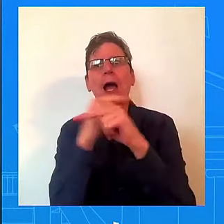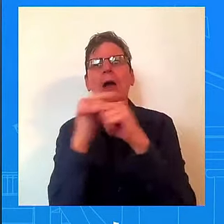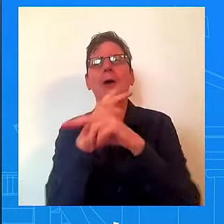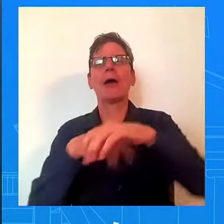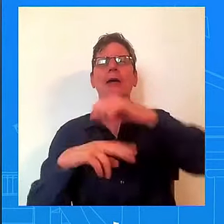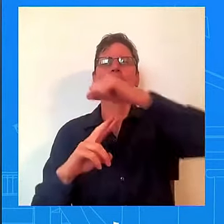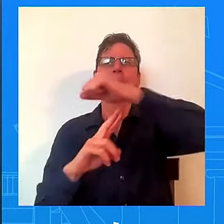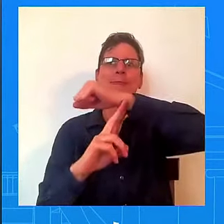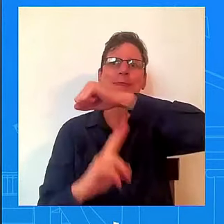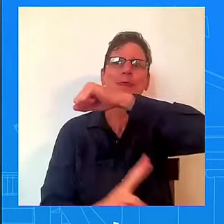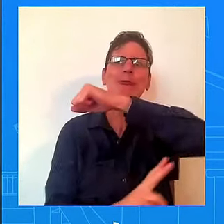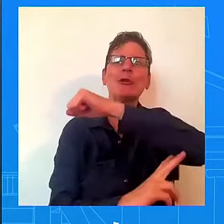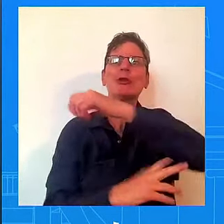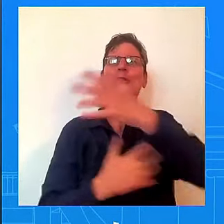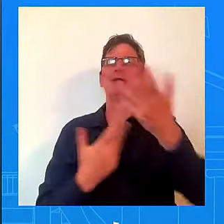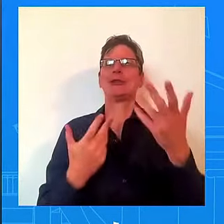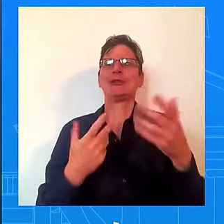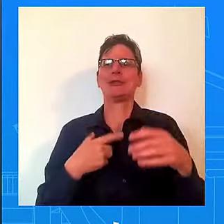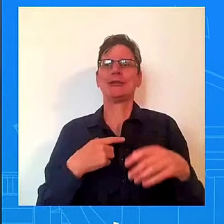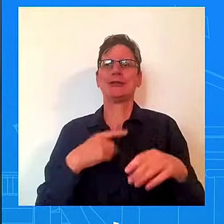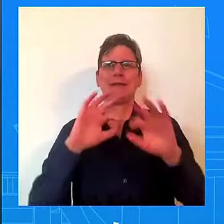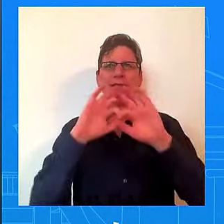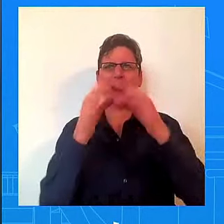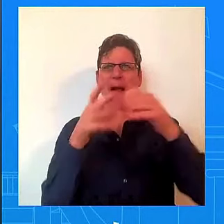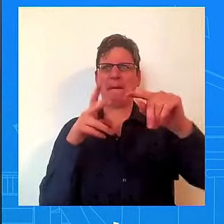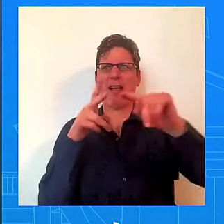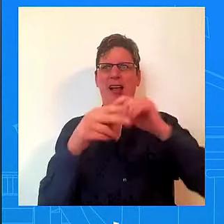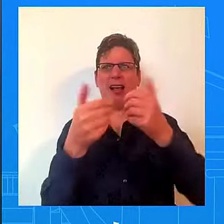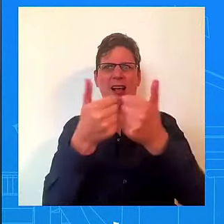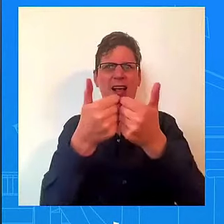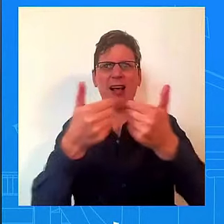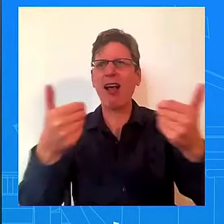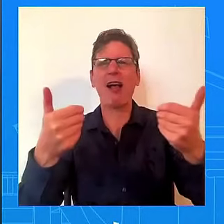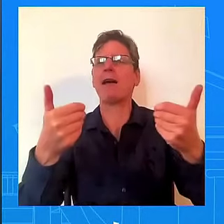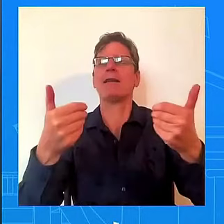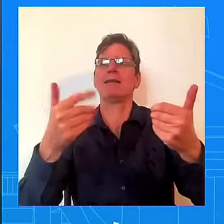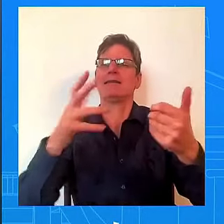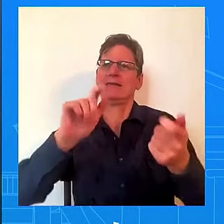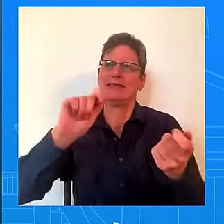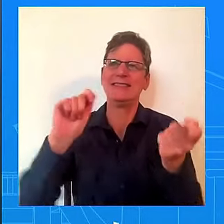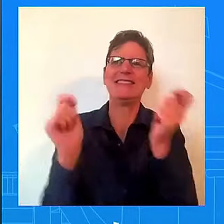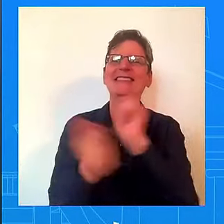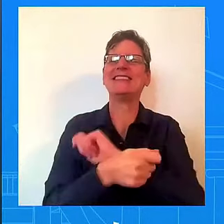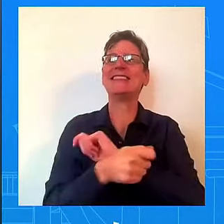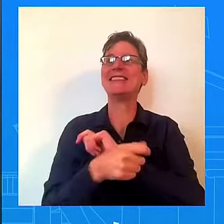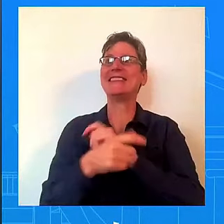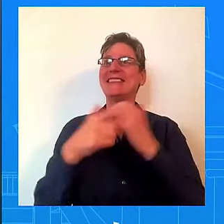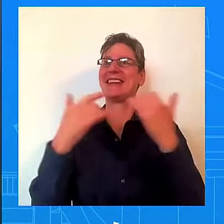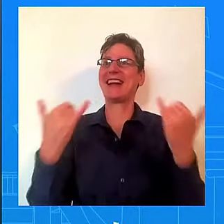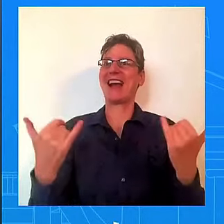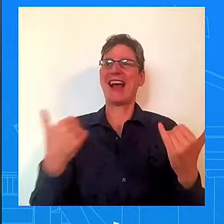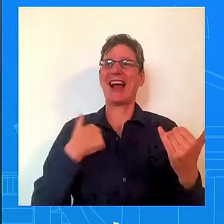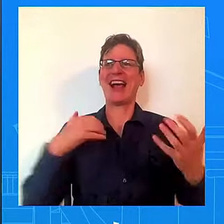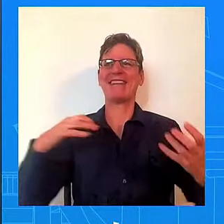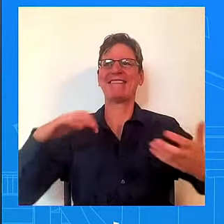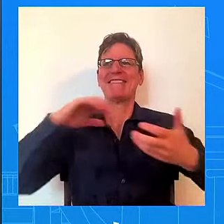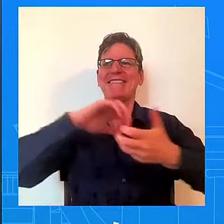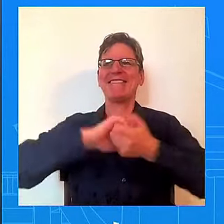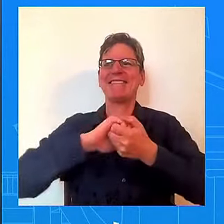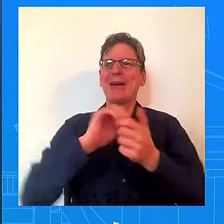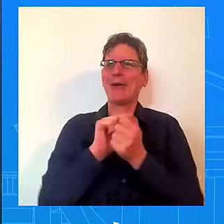mayors and state and other local officials, we have been steadily investing to redress these historical wrongs,